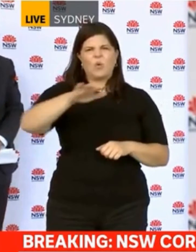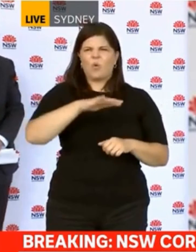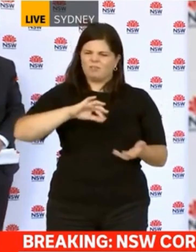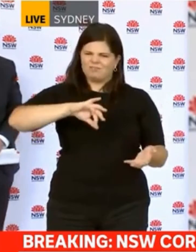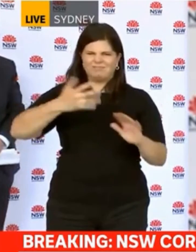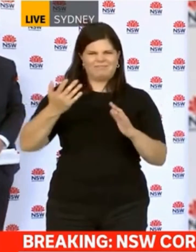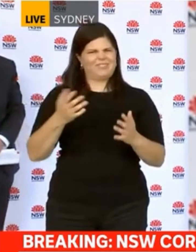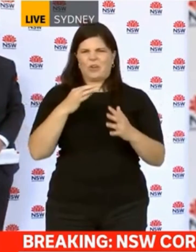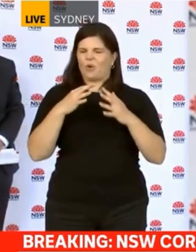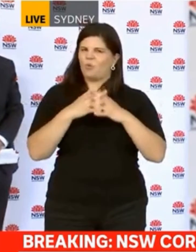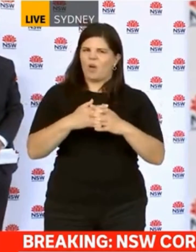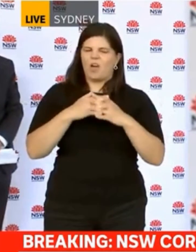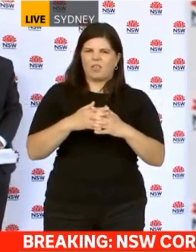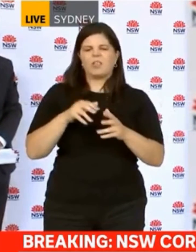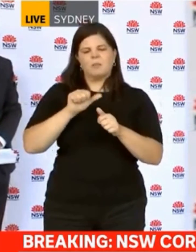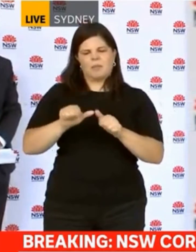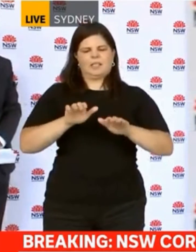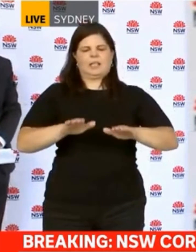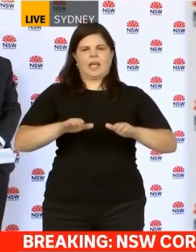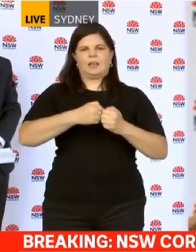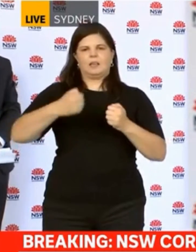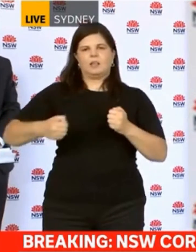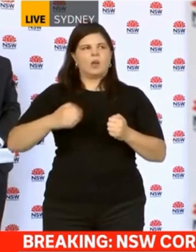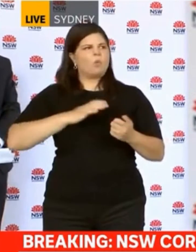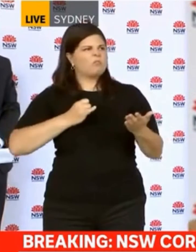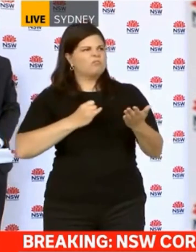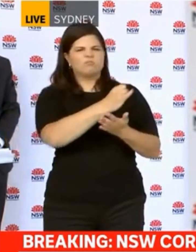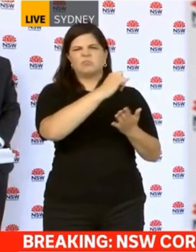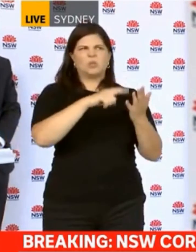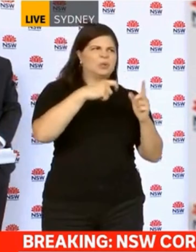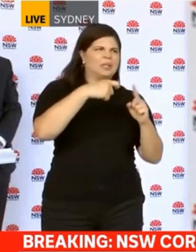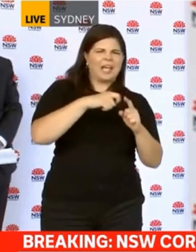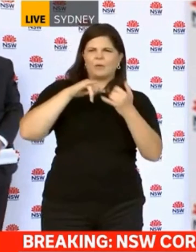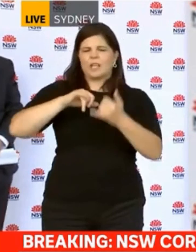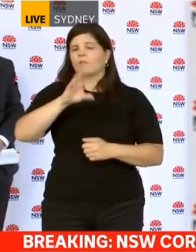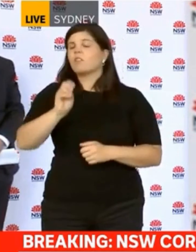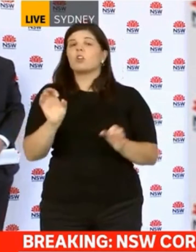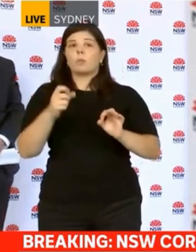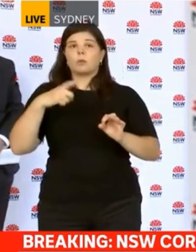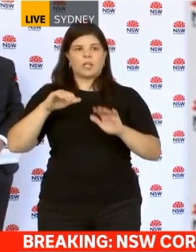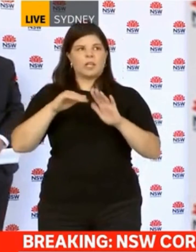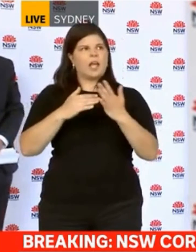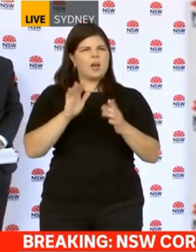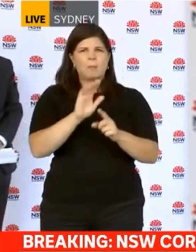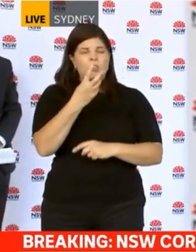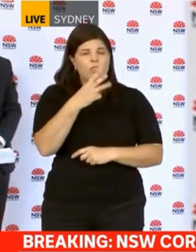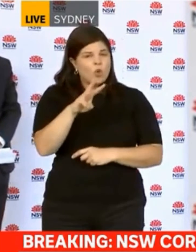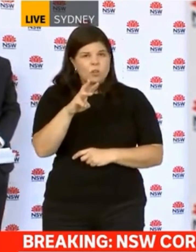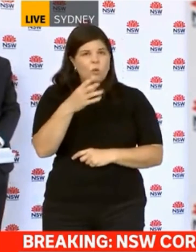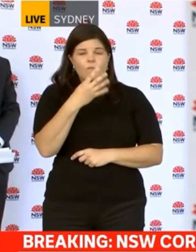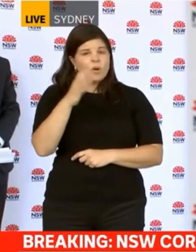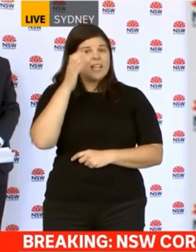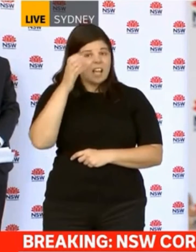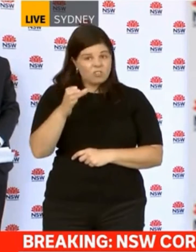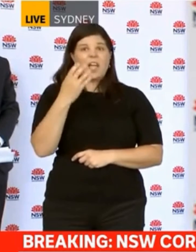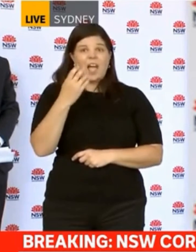given the more virulent strains, I'm not attributing it to one country because these new strains are now in 30 or 40 countries. And if